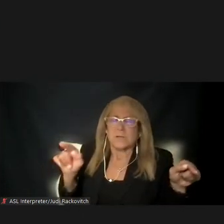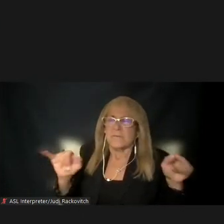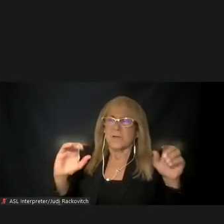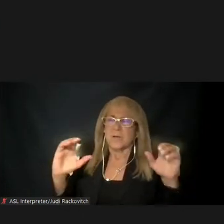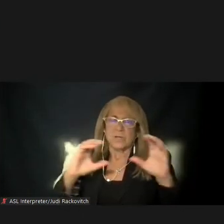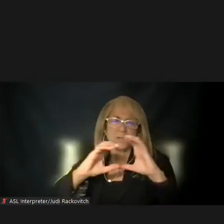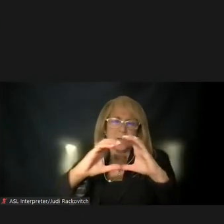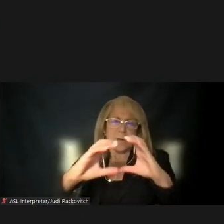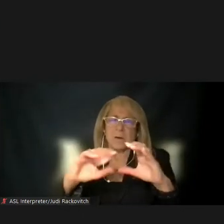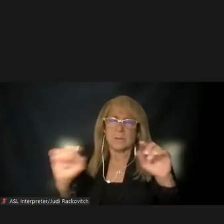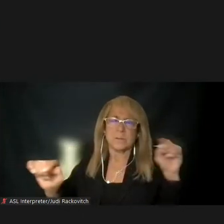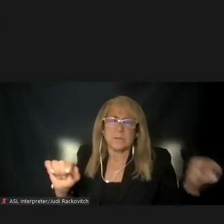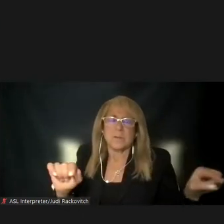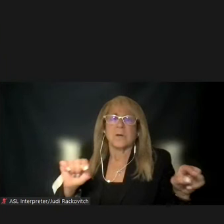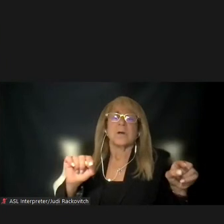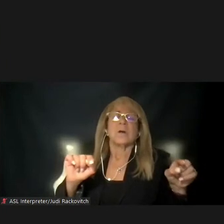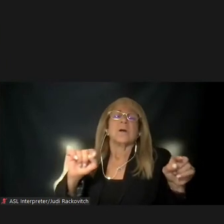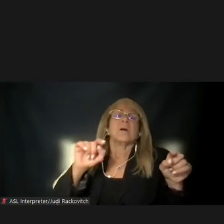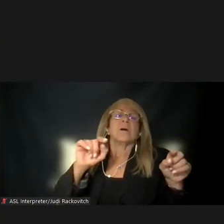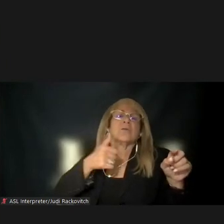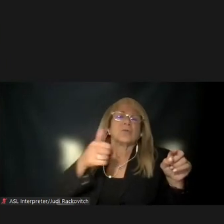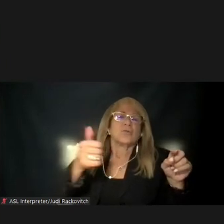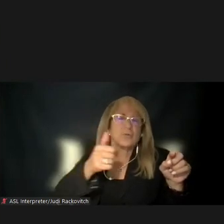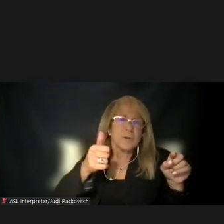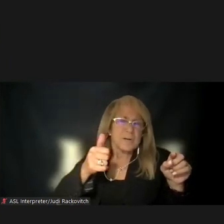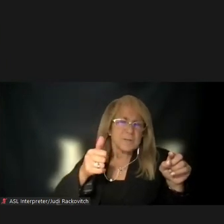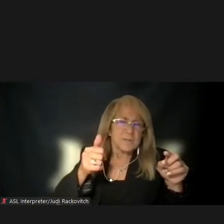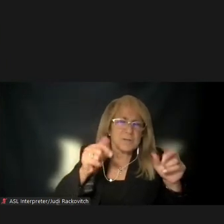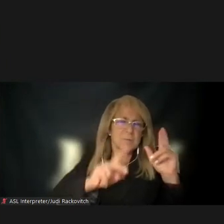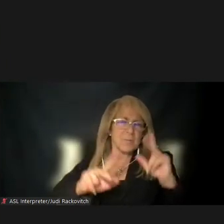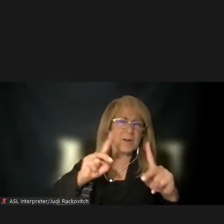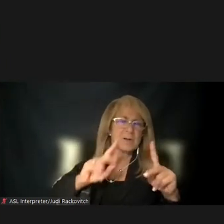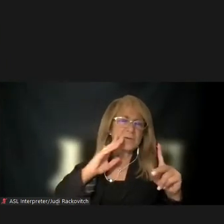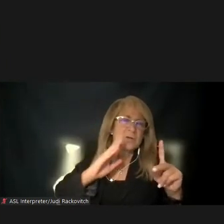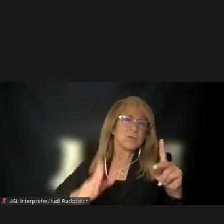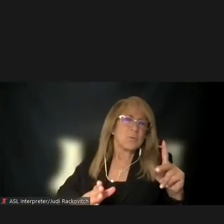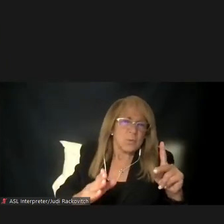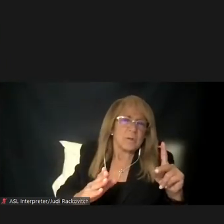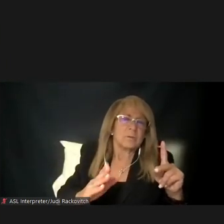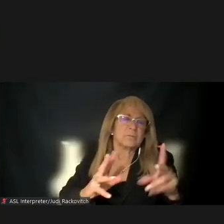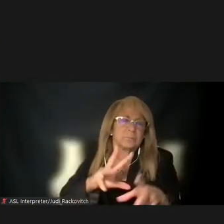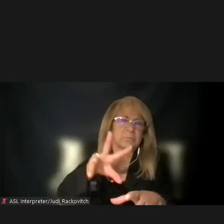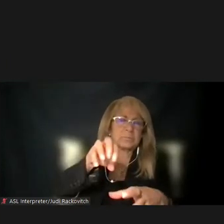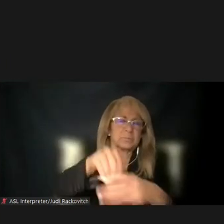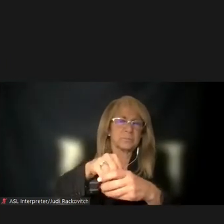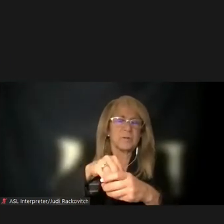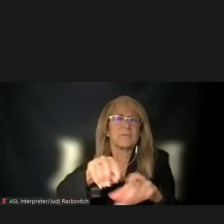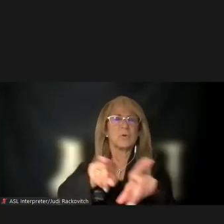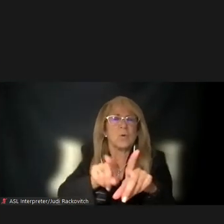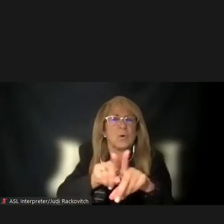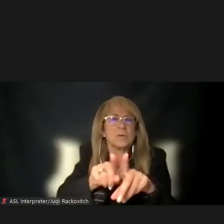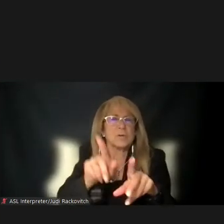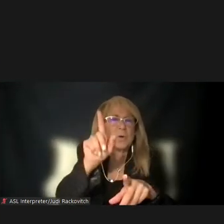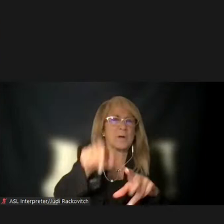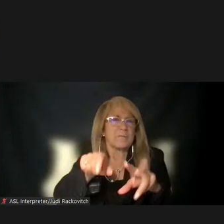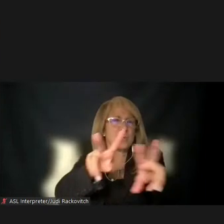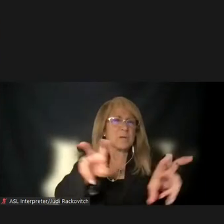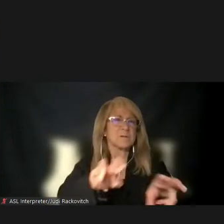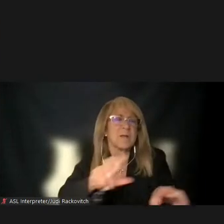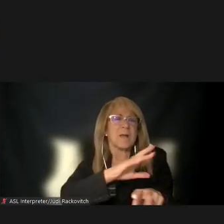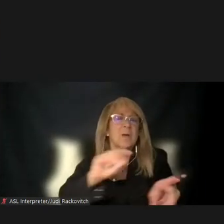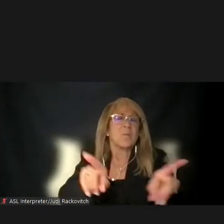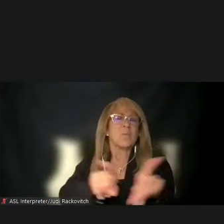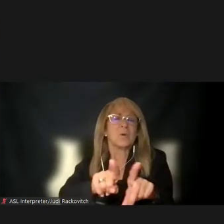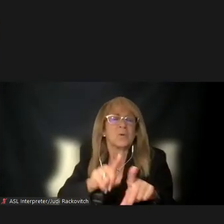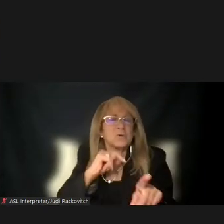new transit passengers will be spread throughout the system and will not overcrowd any particular route or line. In addition, preliminary analysis does not predict many people